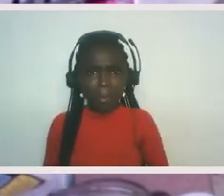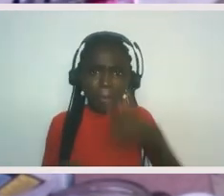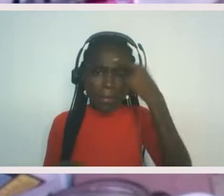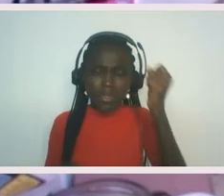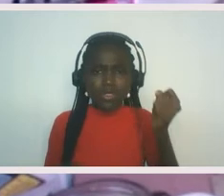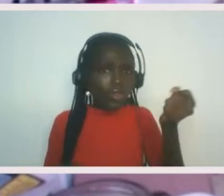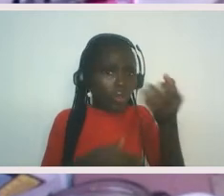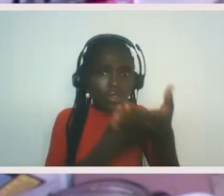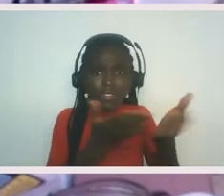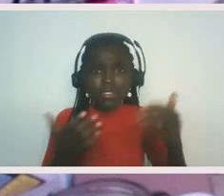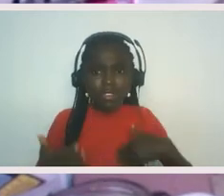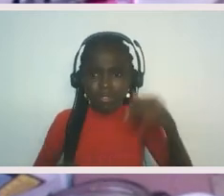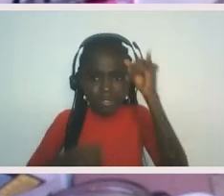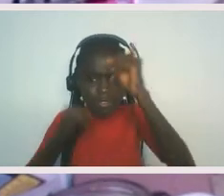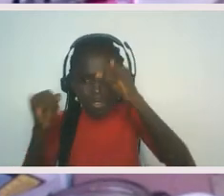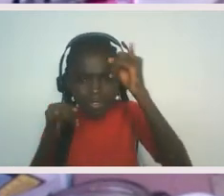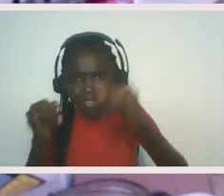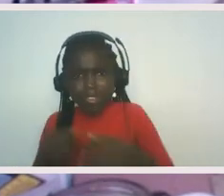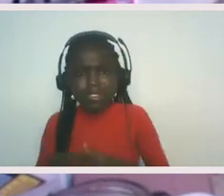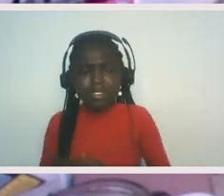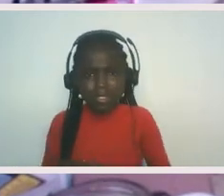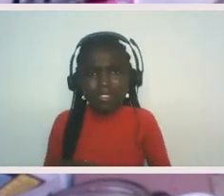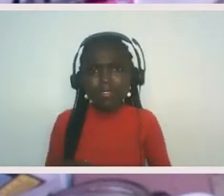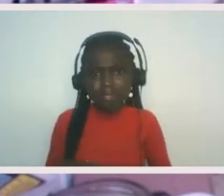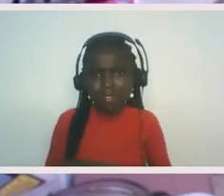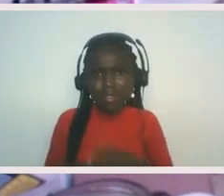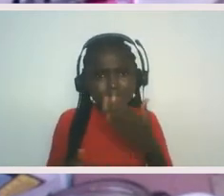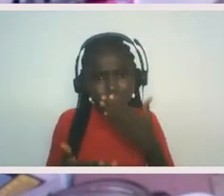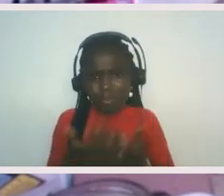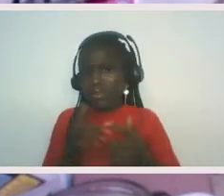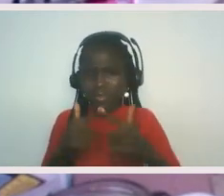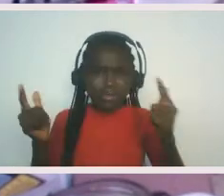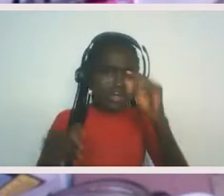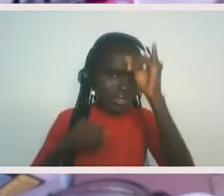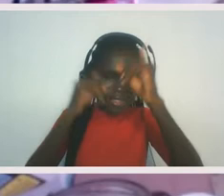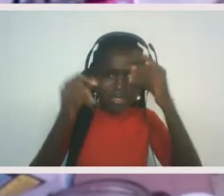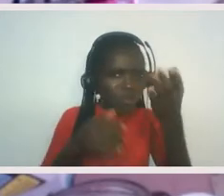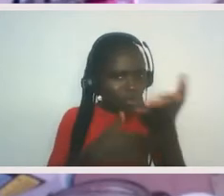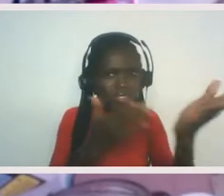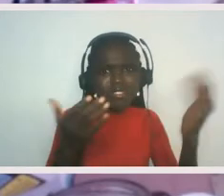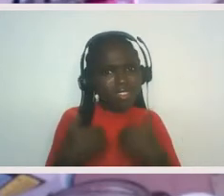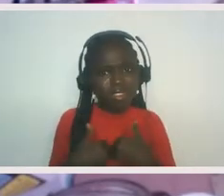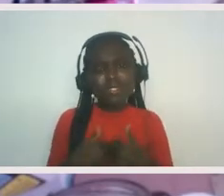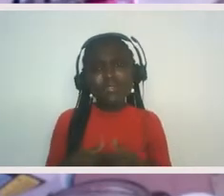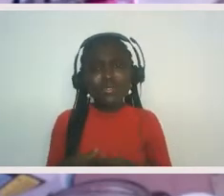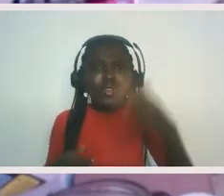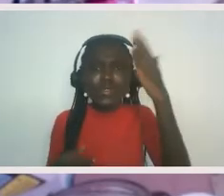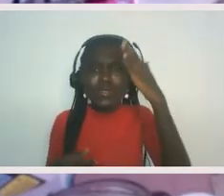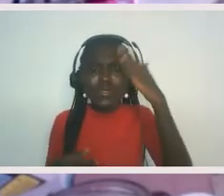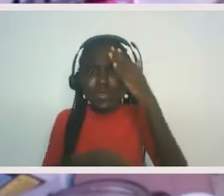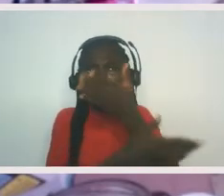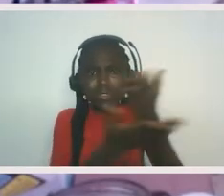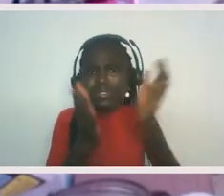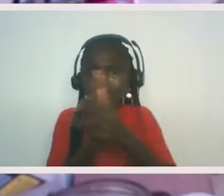of what community is, of our ideas of what success looks like, you know, and I'm hoping